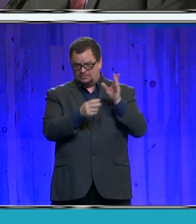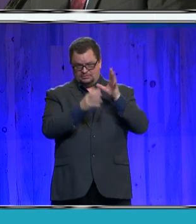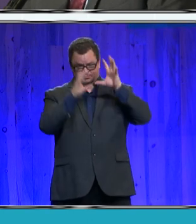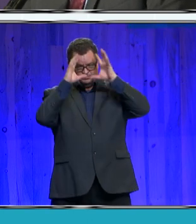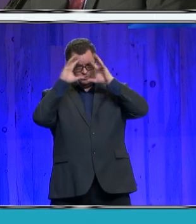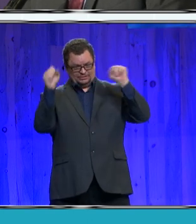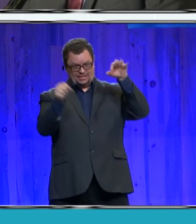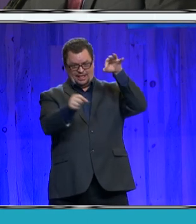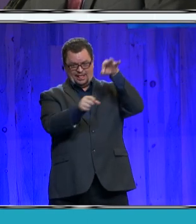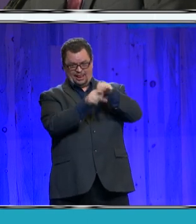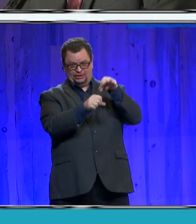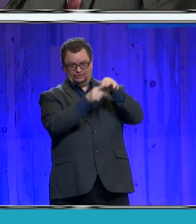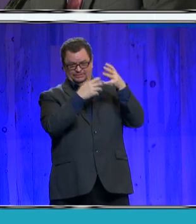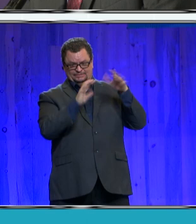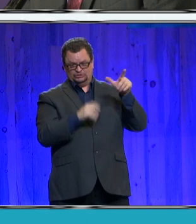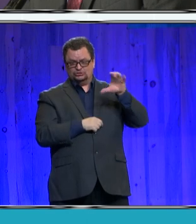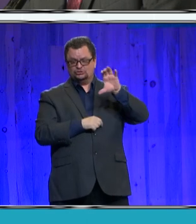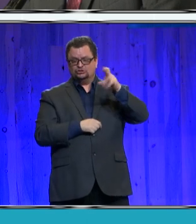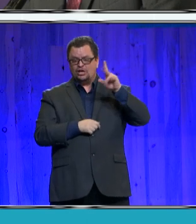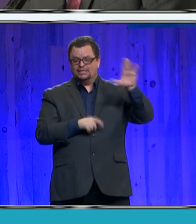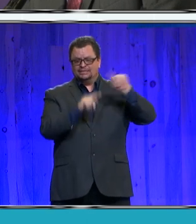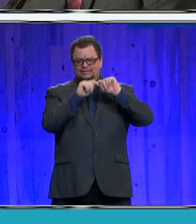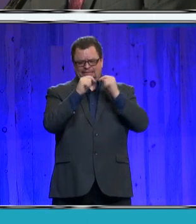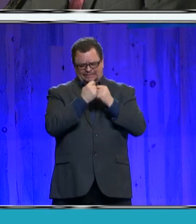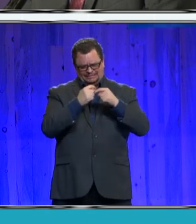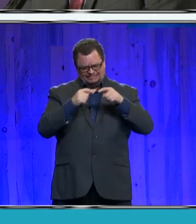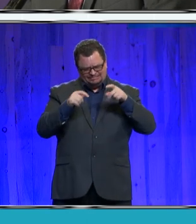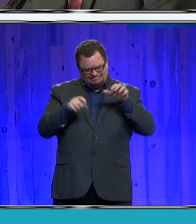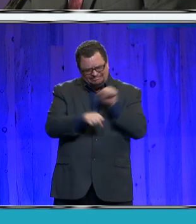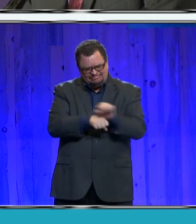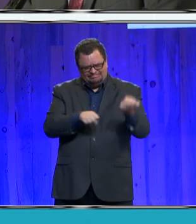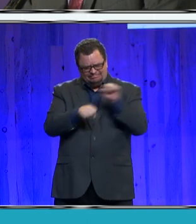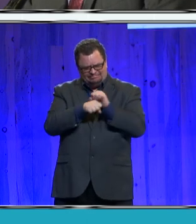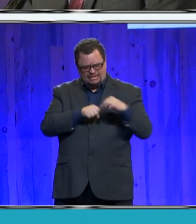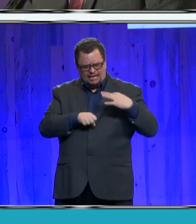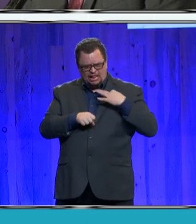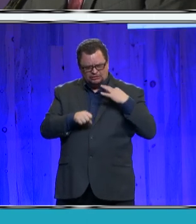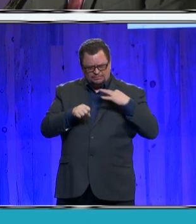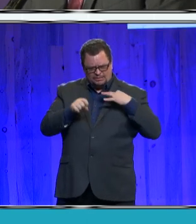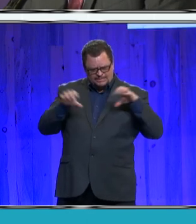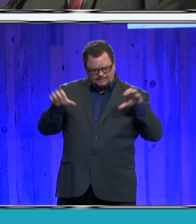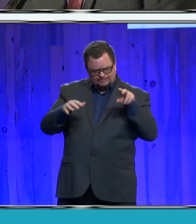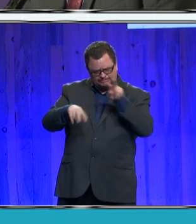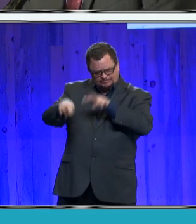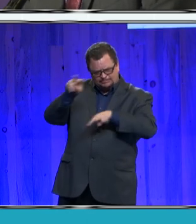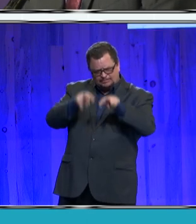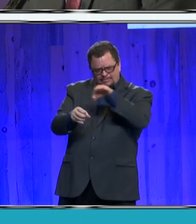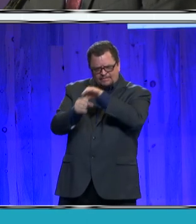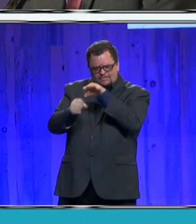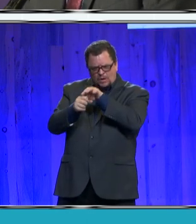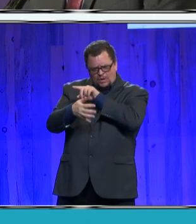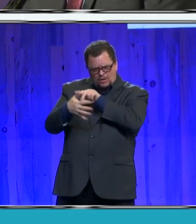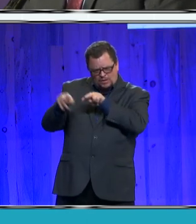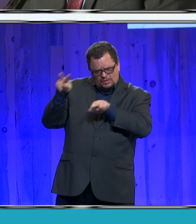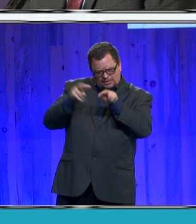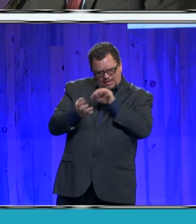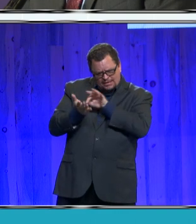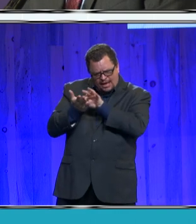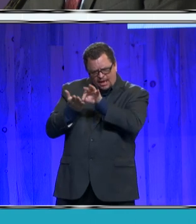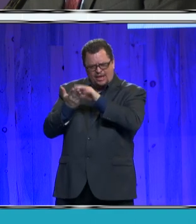team took the unprecedented step to voluntarily initiate a full ballot recount on a separate system.